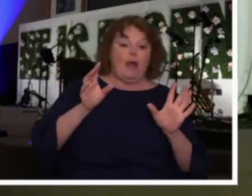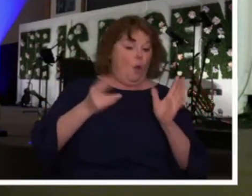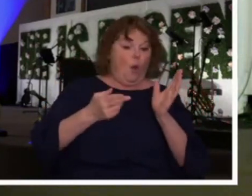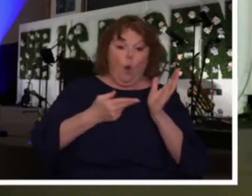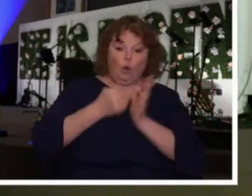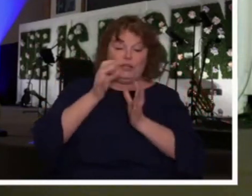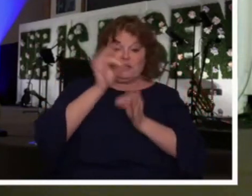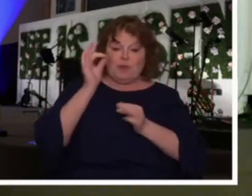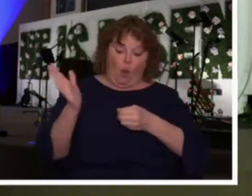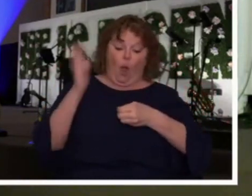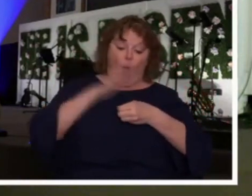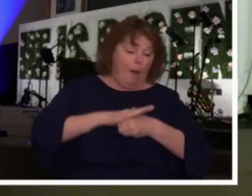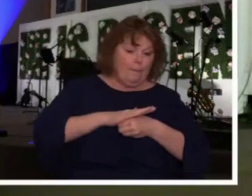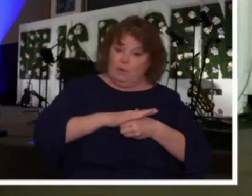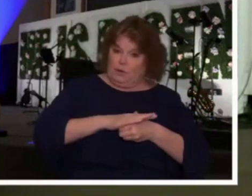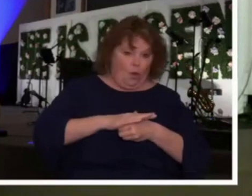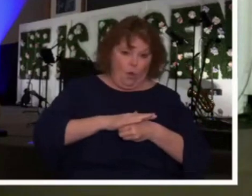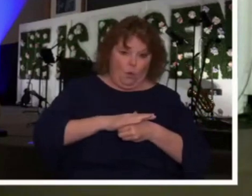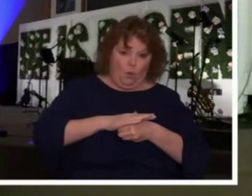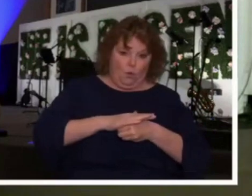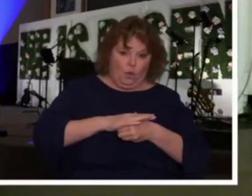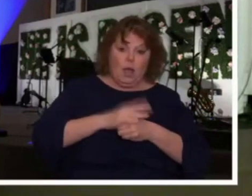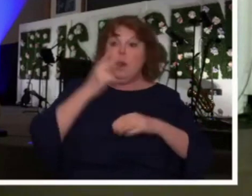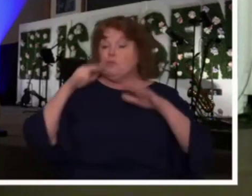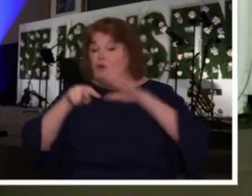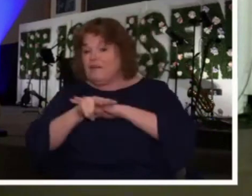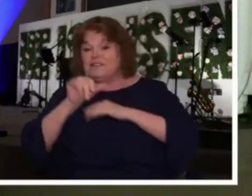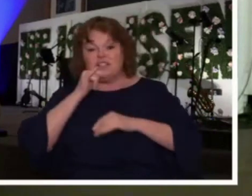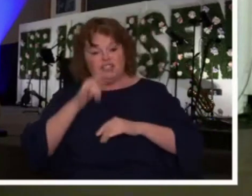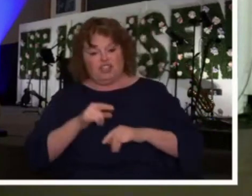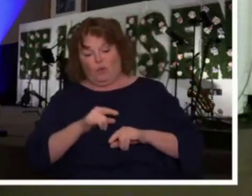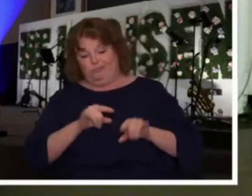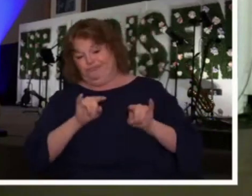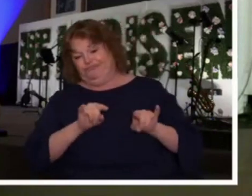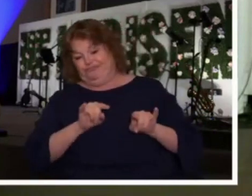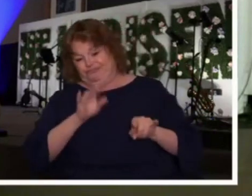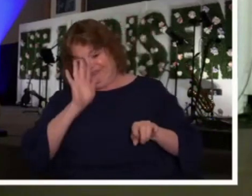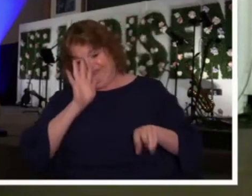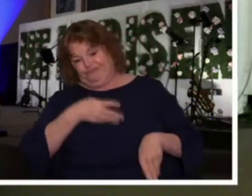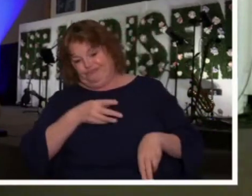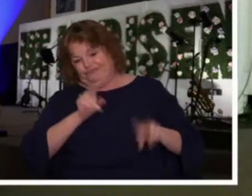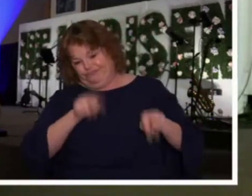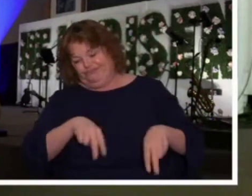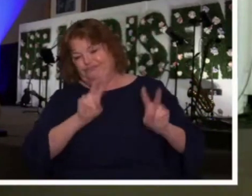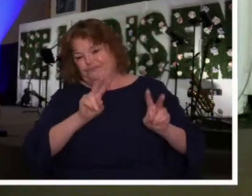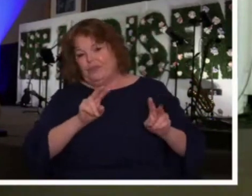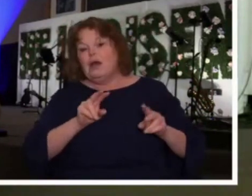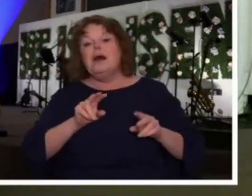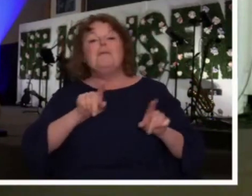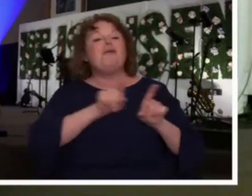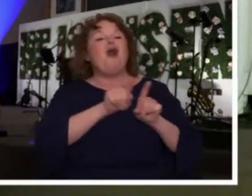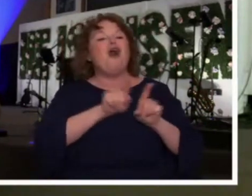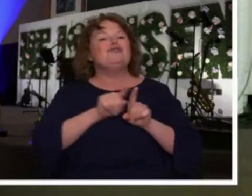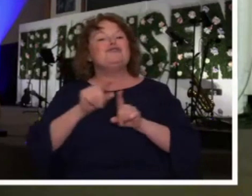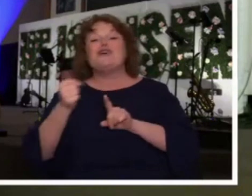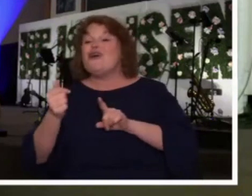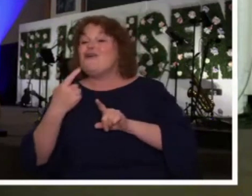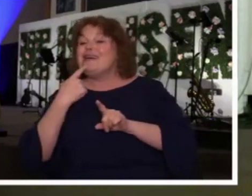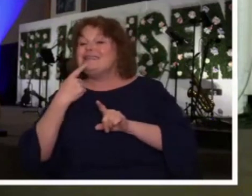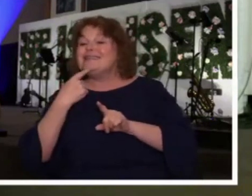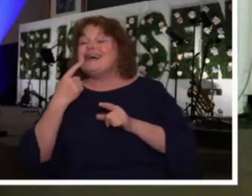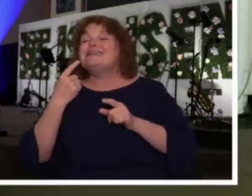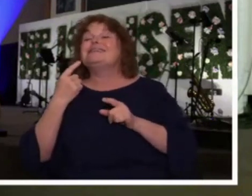treat prophecies with contempt, and then there are three warnings which brings a balance that is really necessary for us. Test